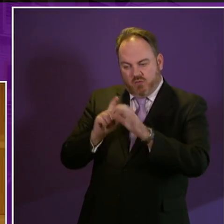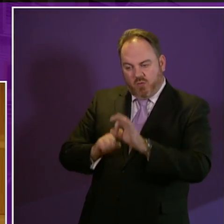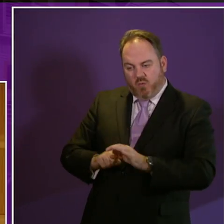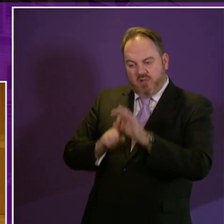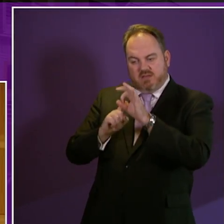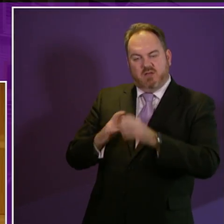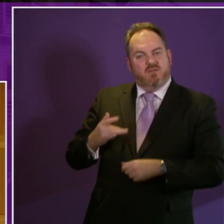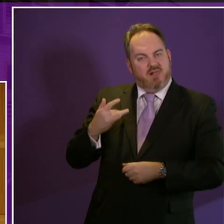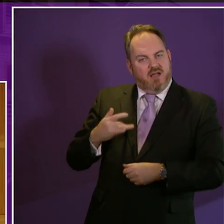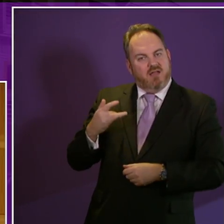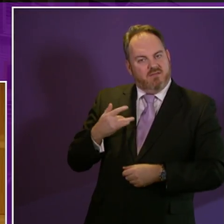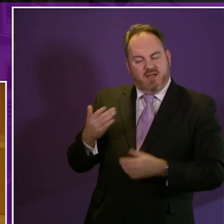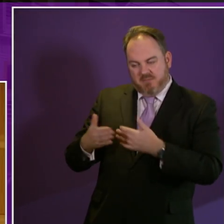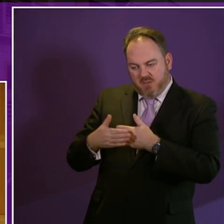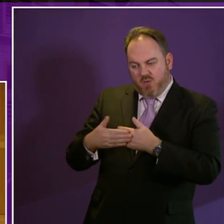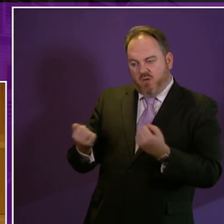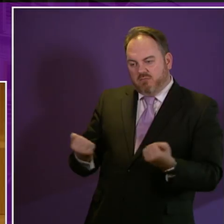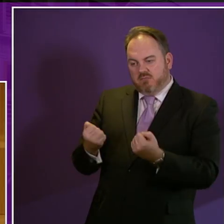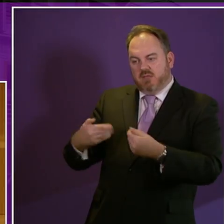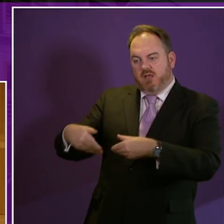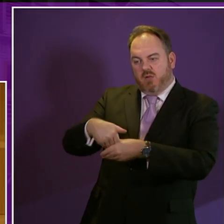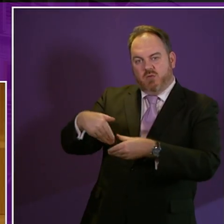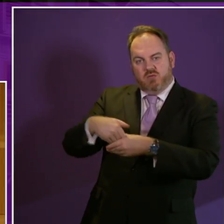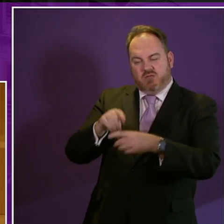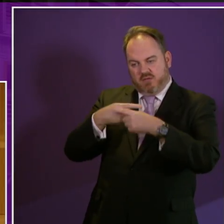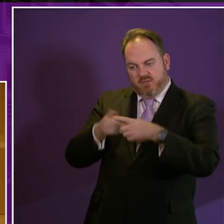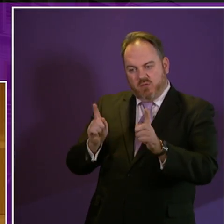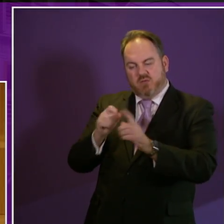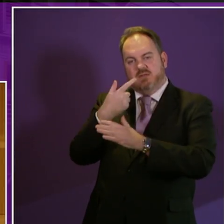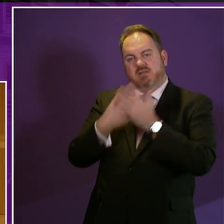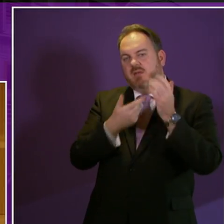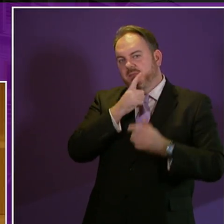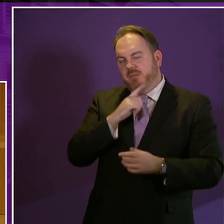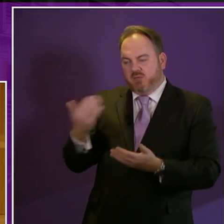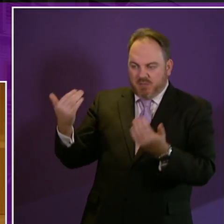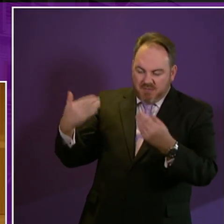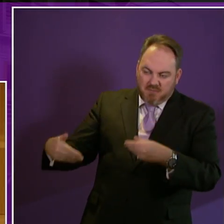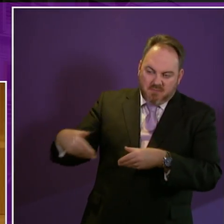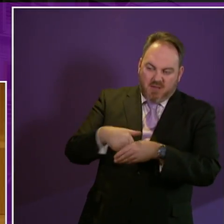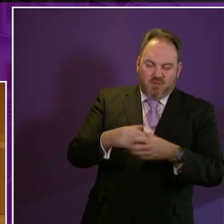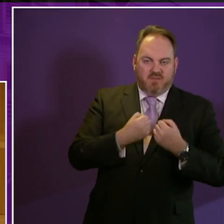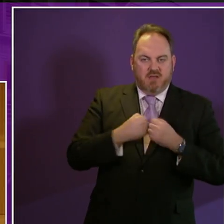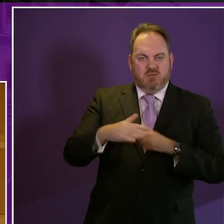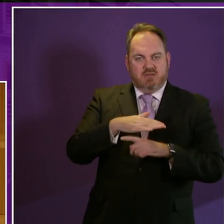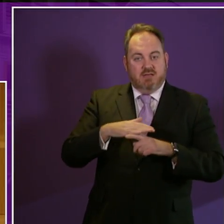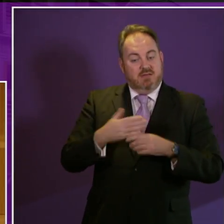life and a better inclusion for people affected by disability in our society in that spirit can I take this opportunity to